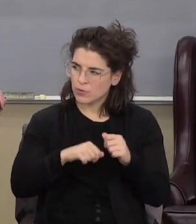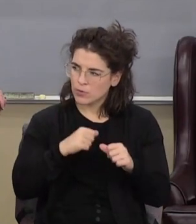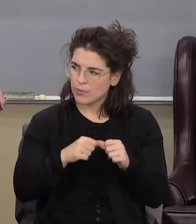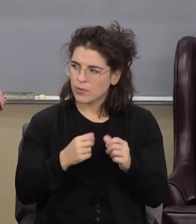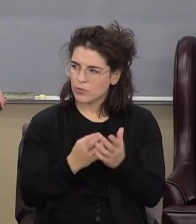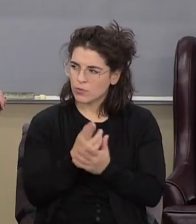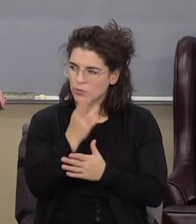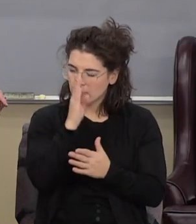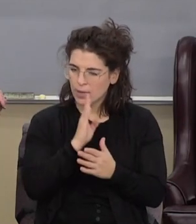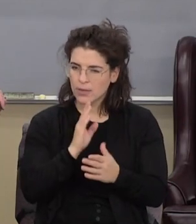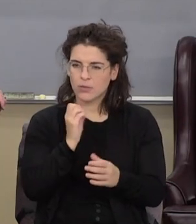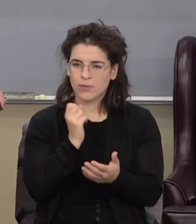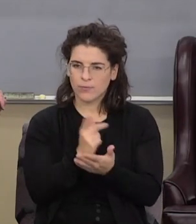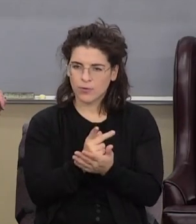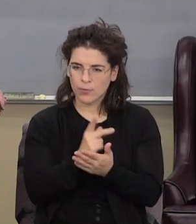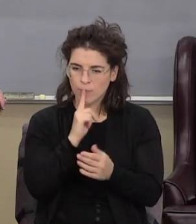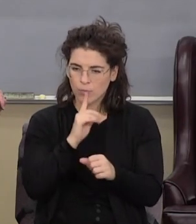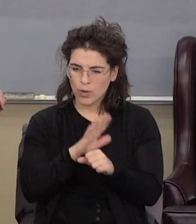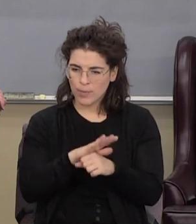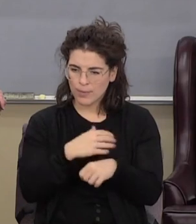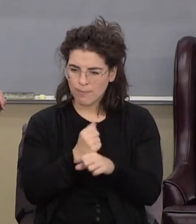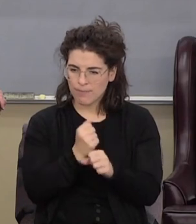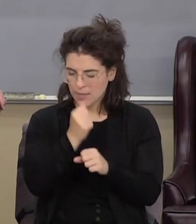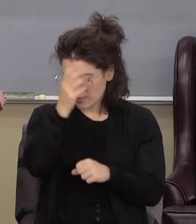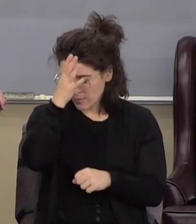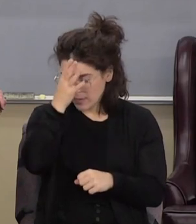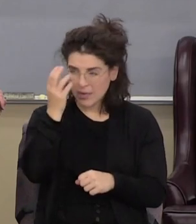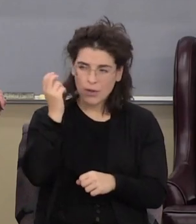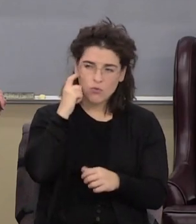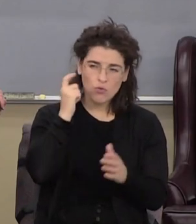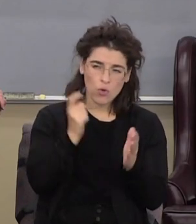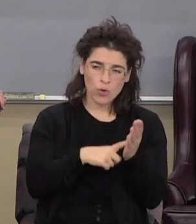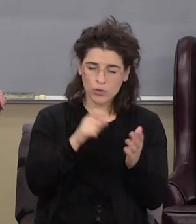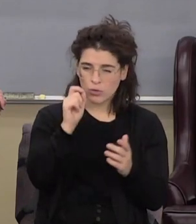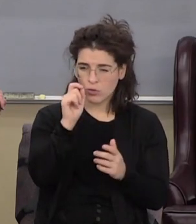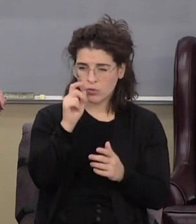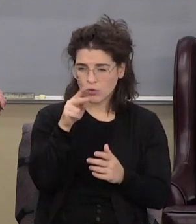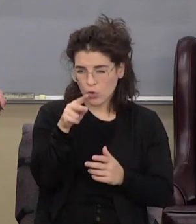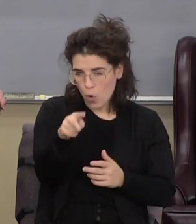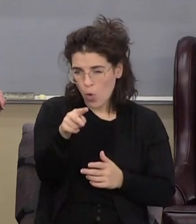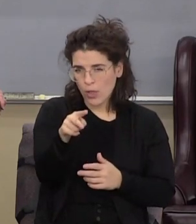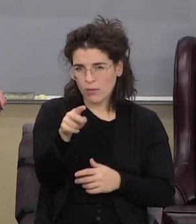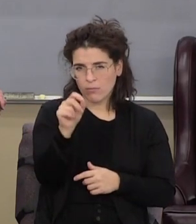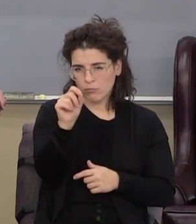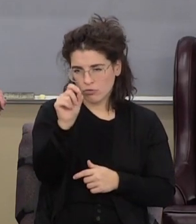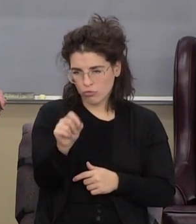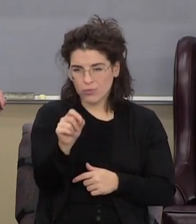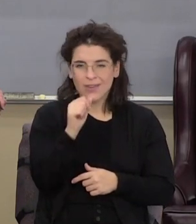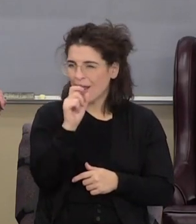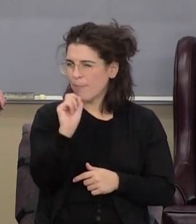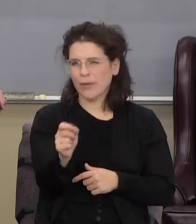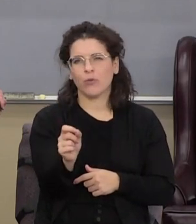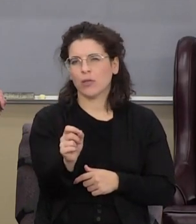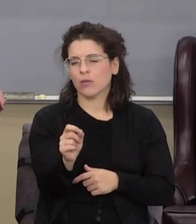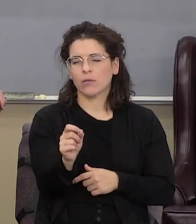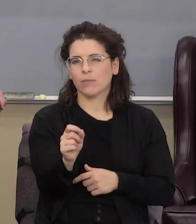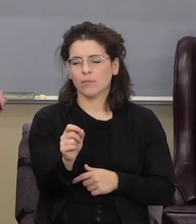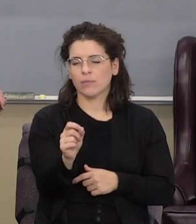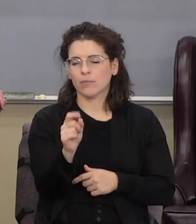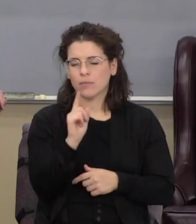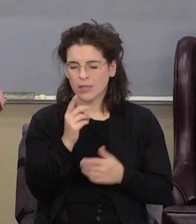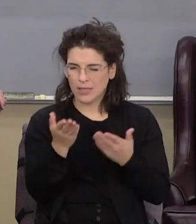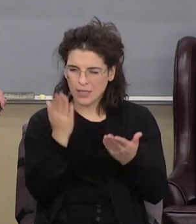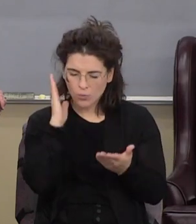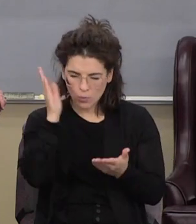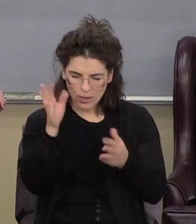made unto the fathers. Now, you notice there's a colon at the end of that, not a period. And the colon sets up, here he's going to